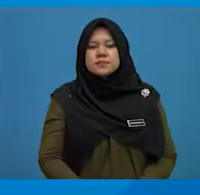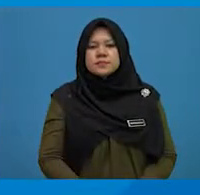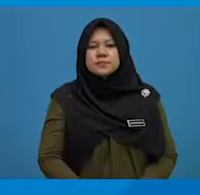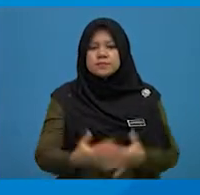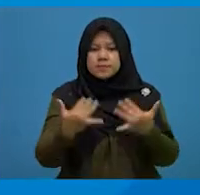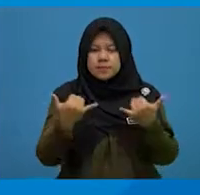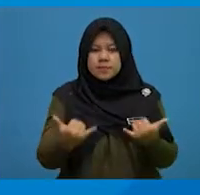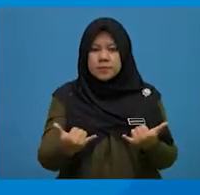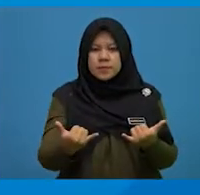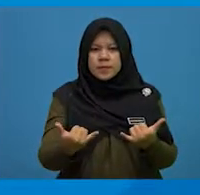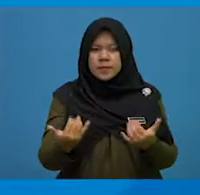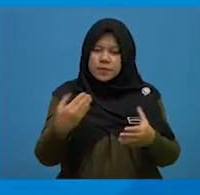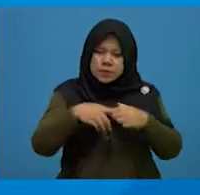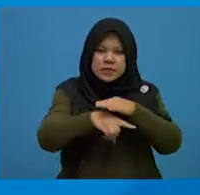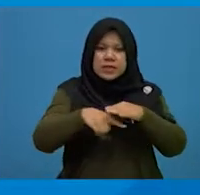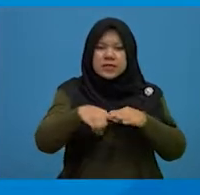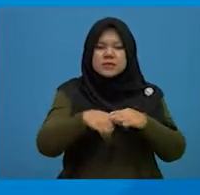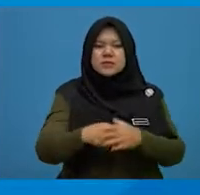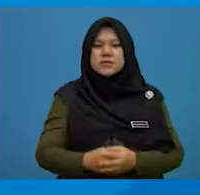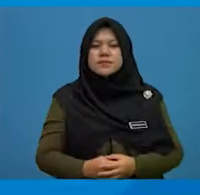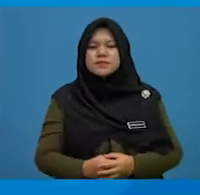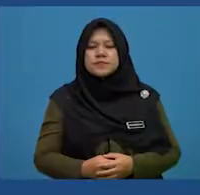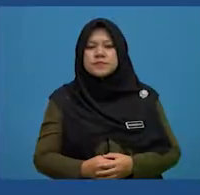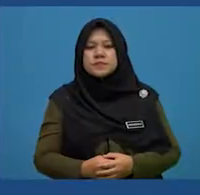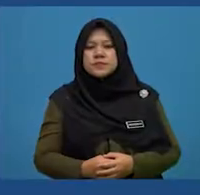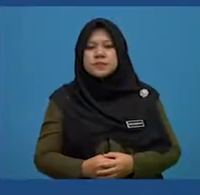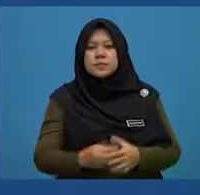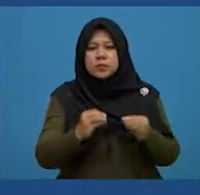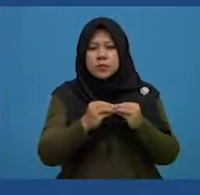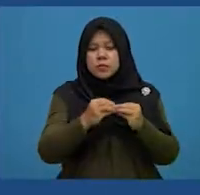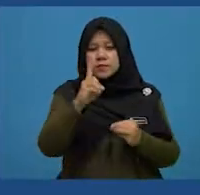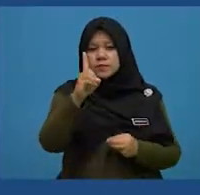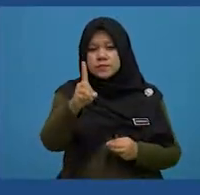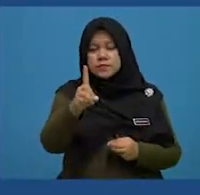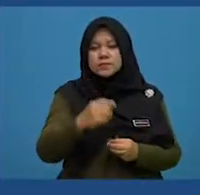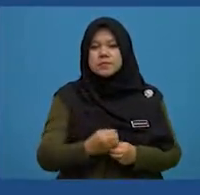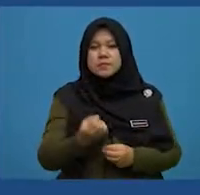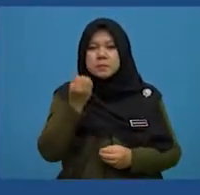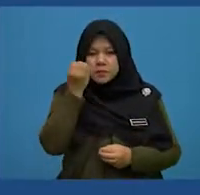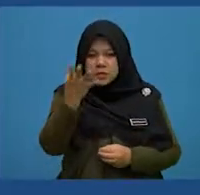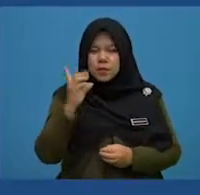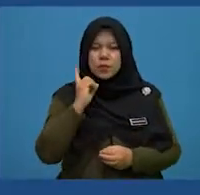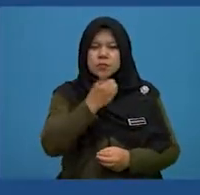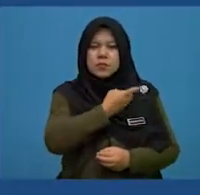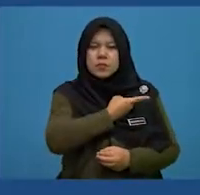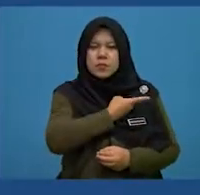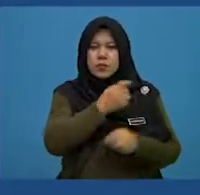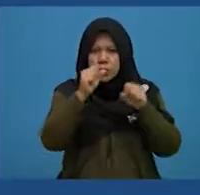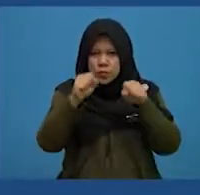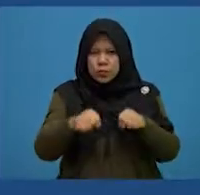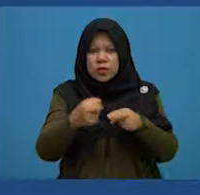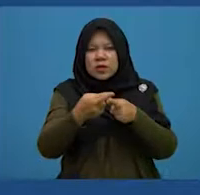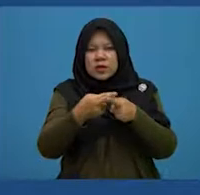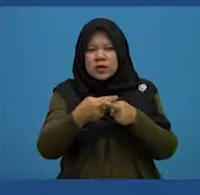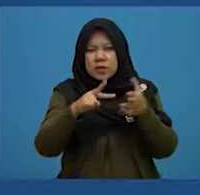Now, let's go a bit into the details. Tip 1. Tells us that you can infer the